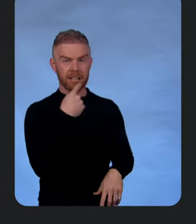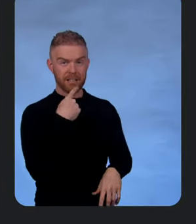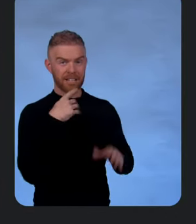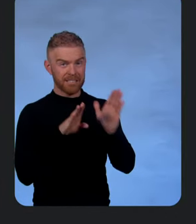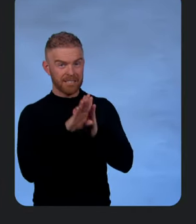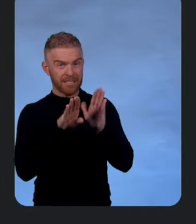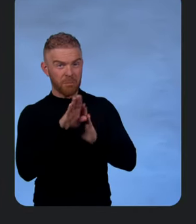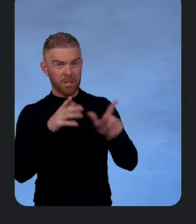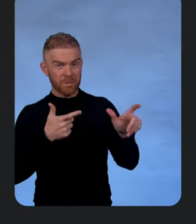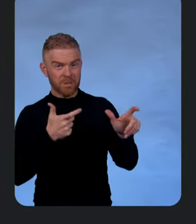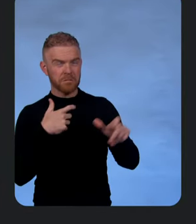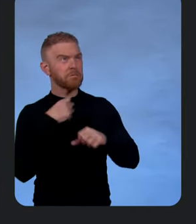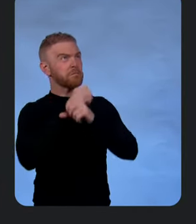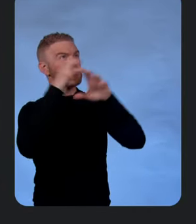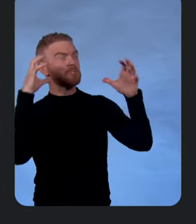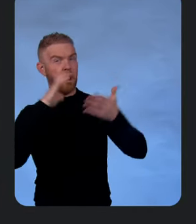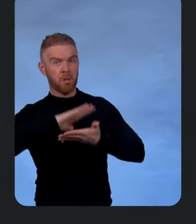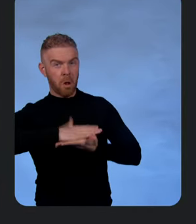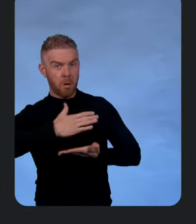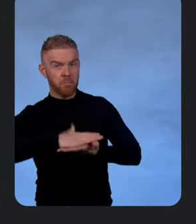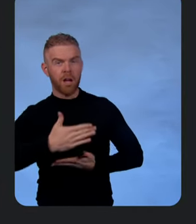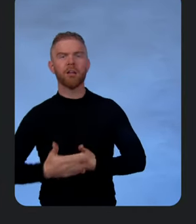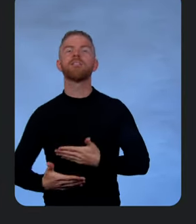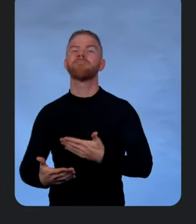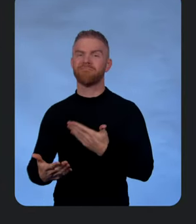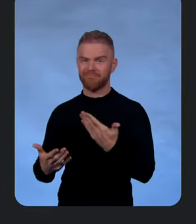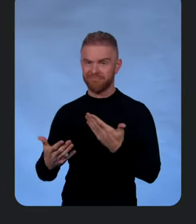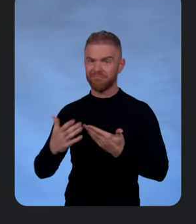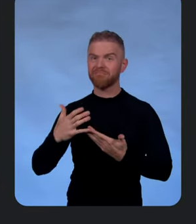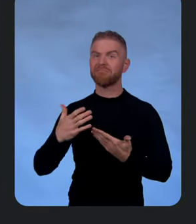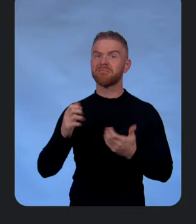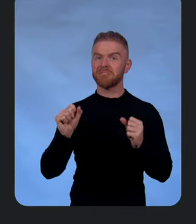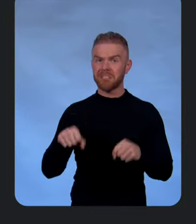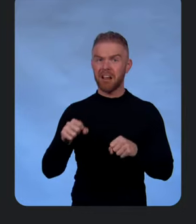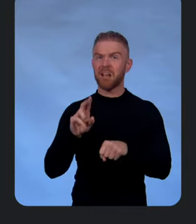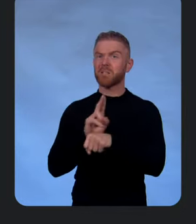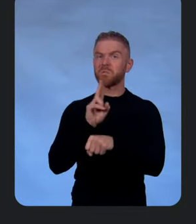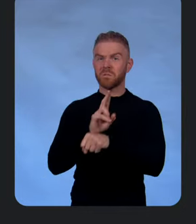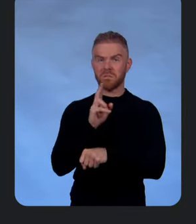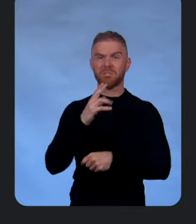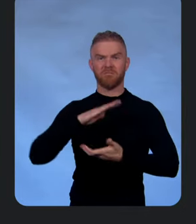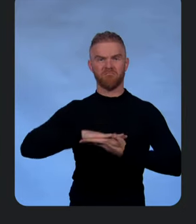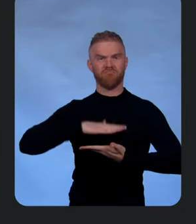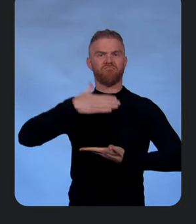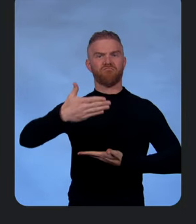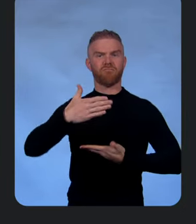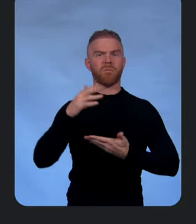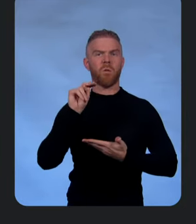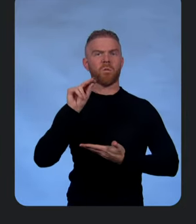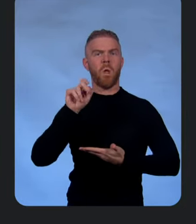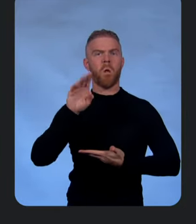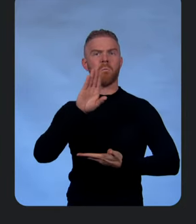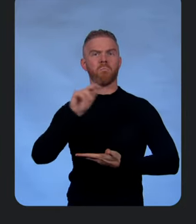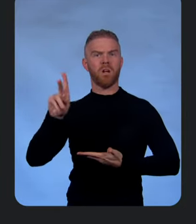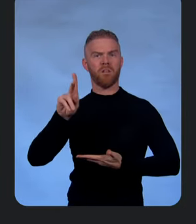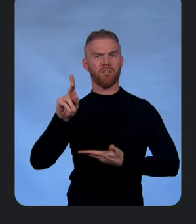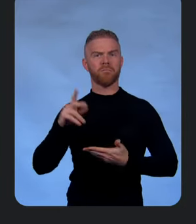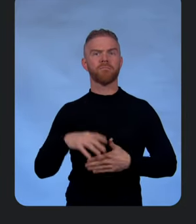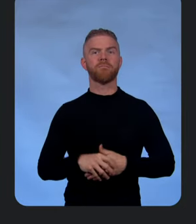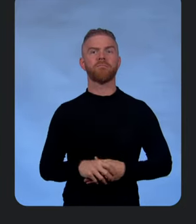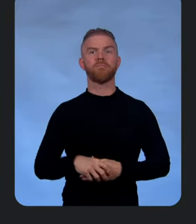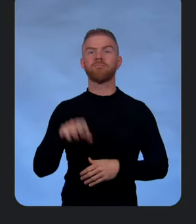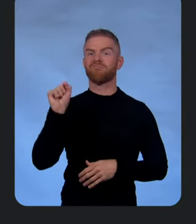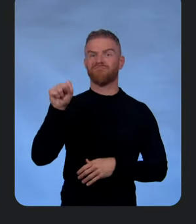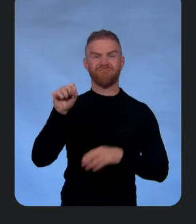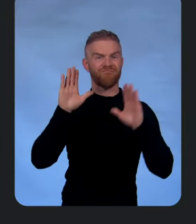card. You got that. I'm thinking notebooks though. Can I just use regular notebooks with this or is there anything funky? I think this is a great idea and of course